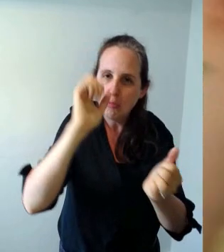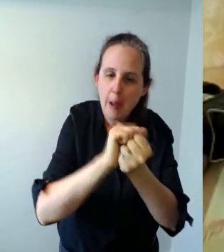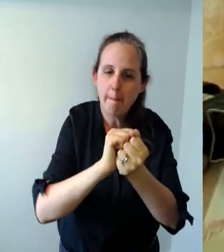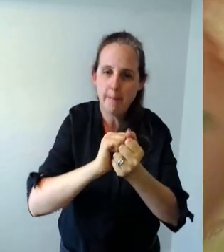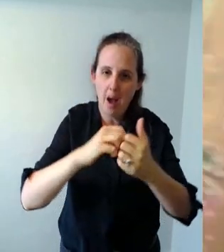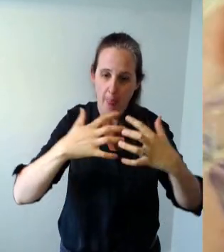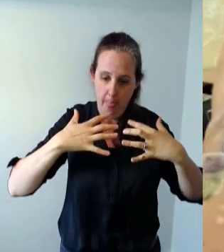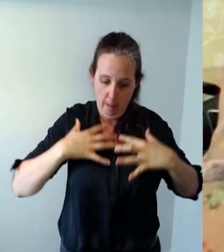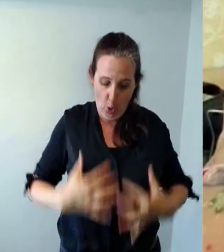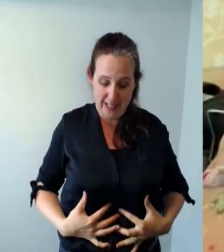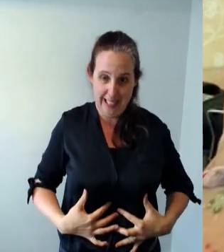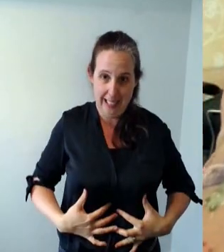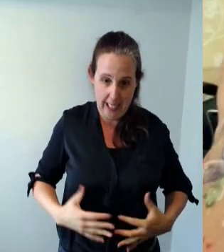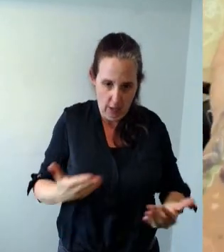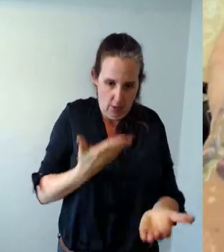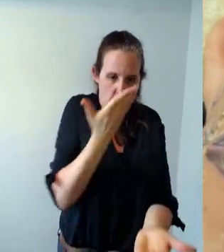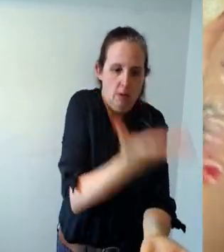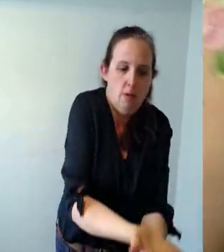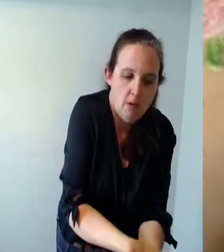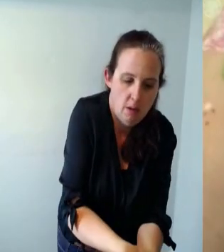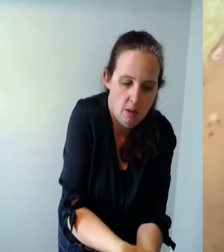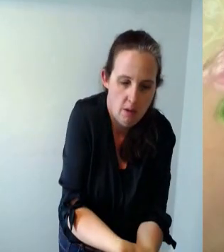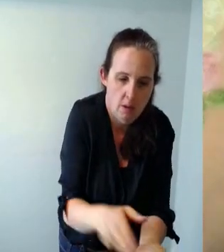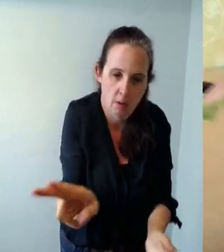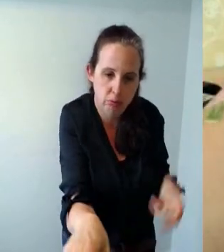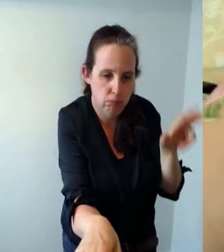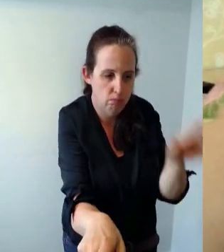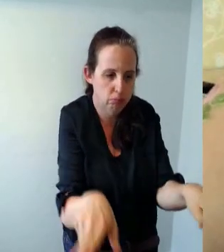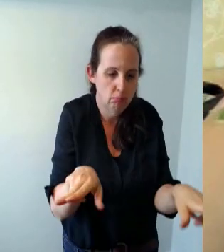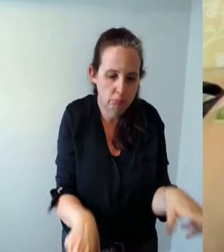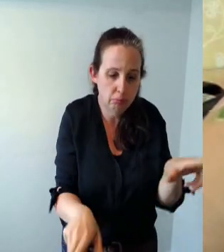here face down so when we turn him over